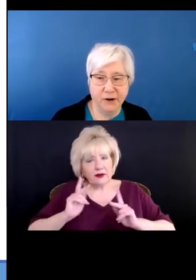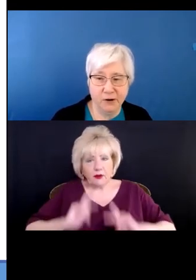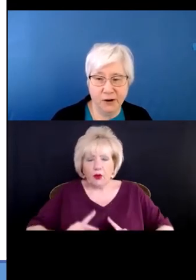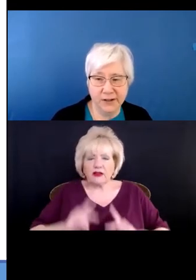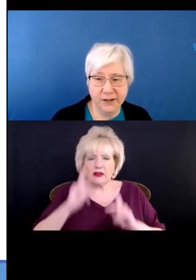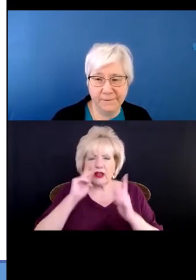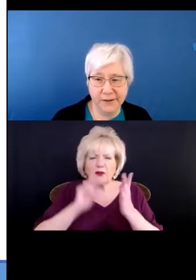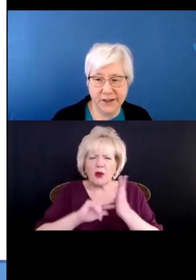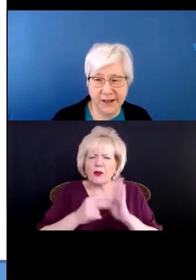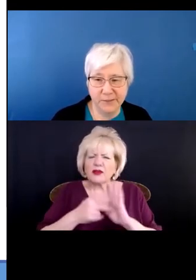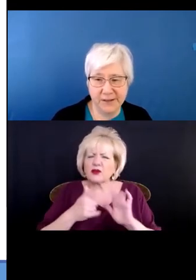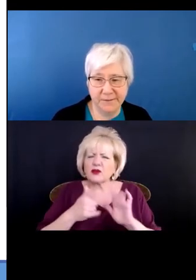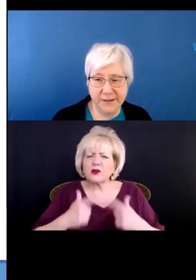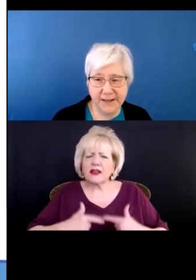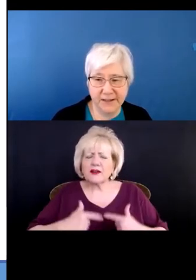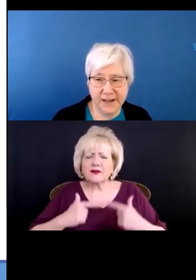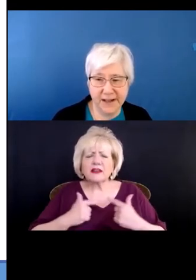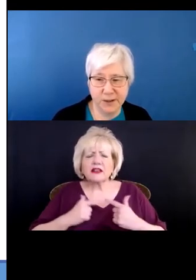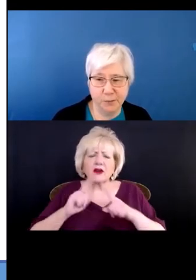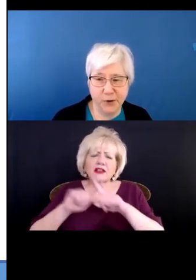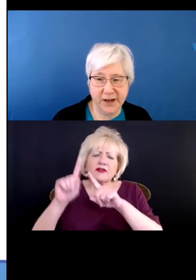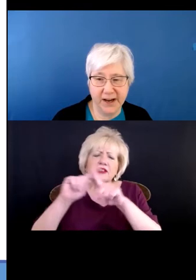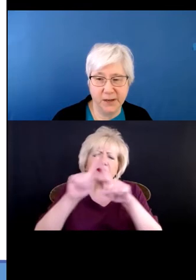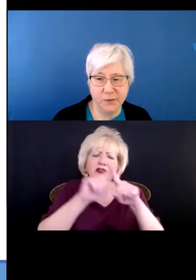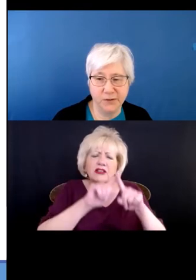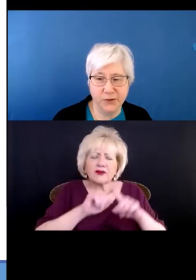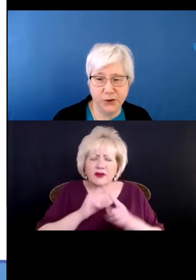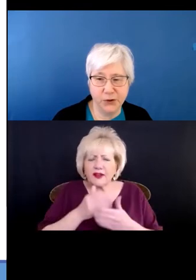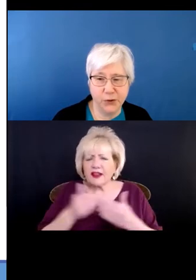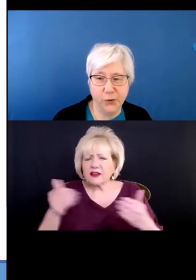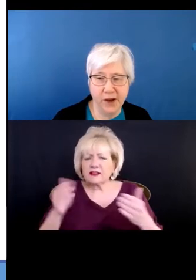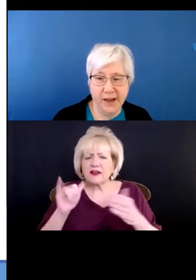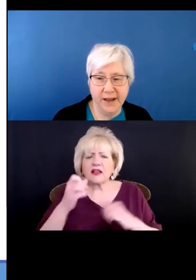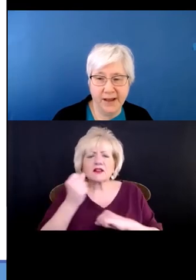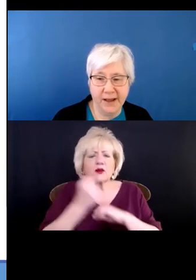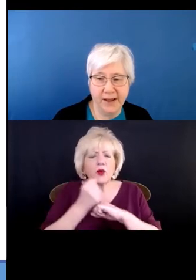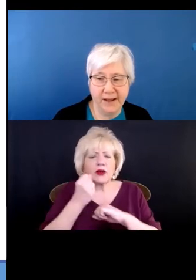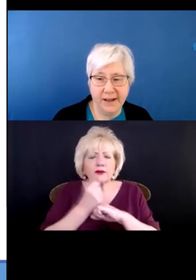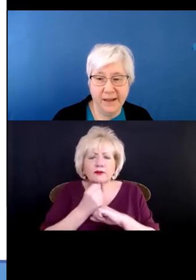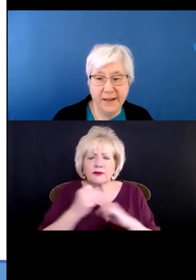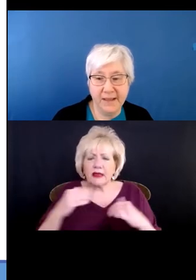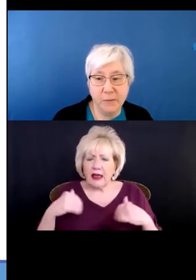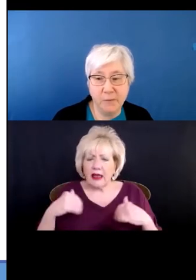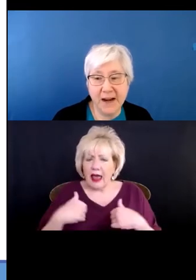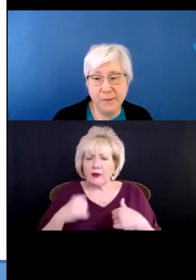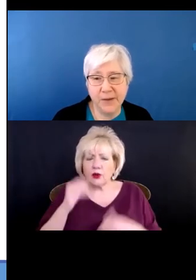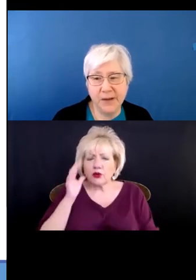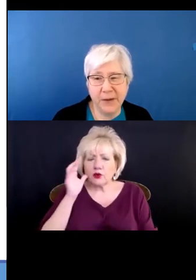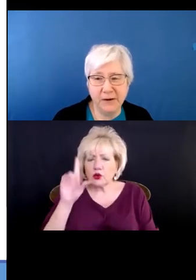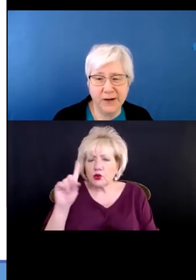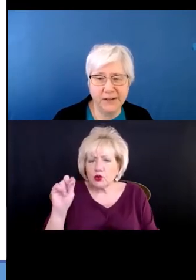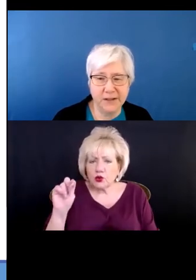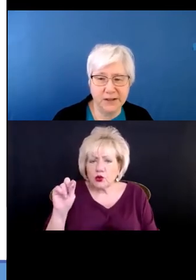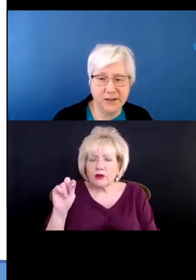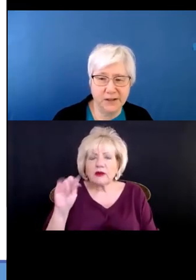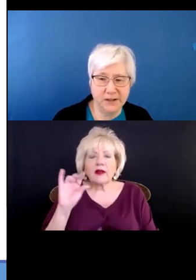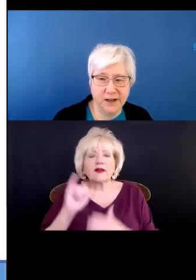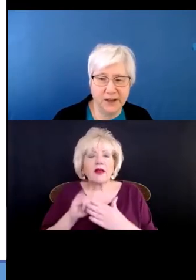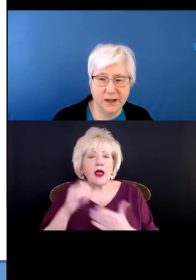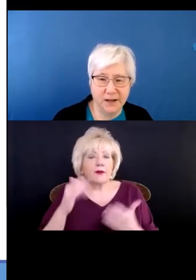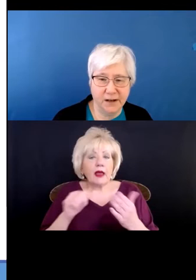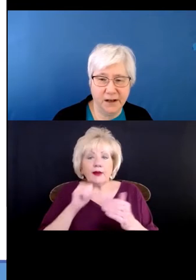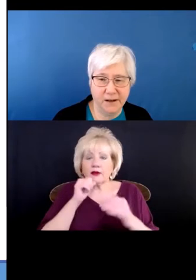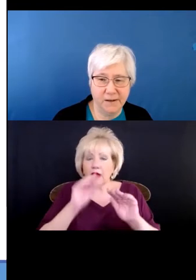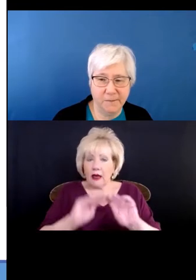There are all different types of things that support animals do that may not be apparent to